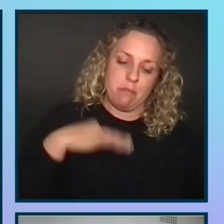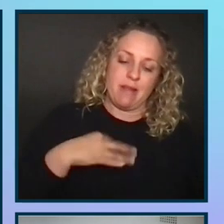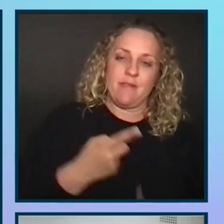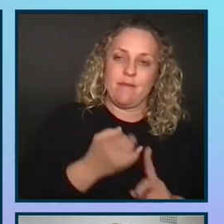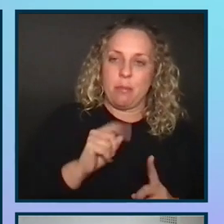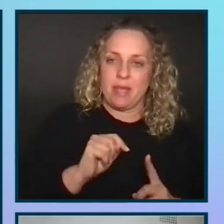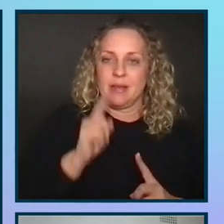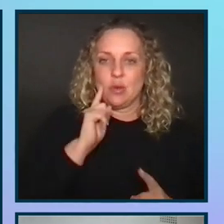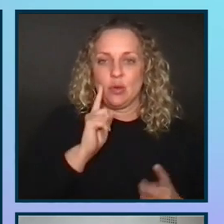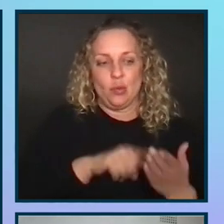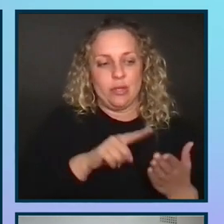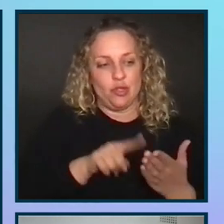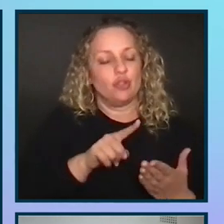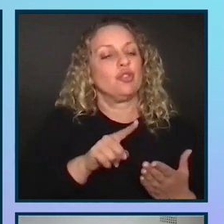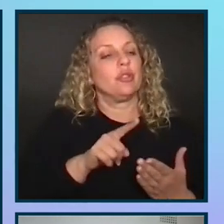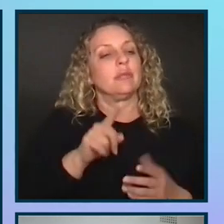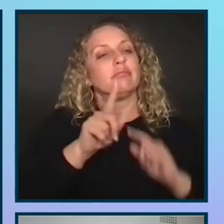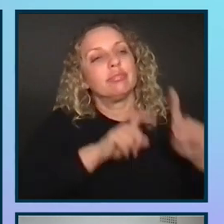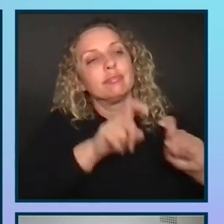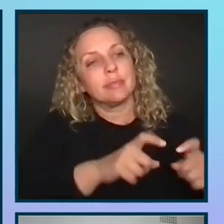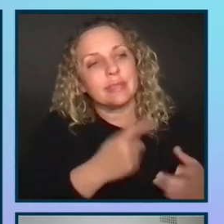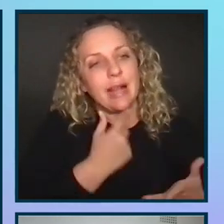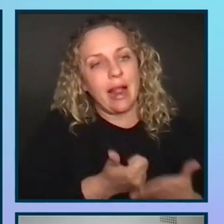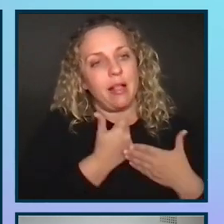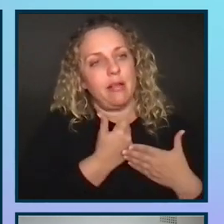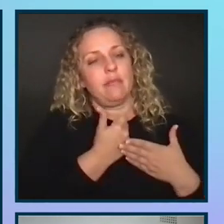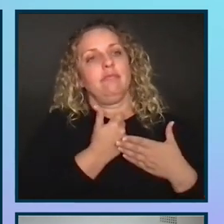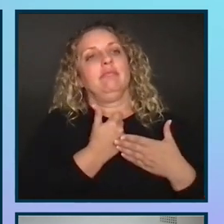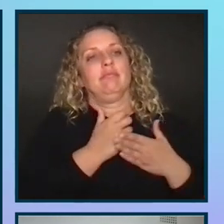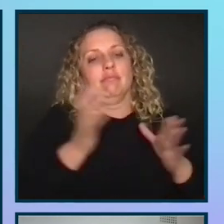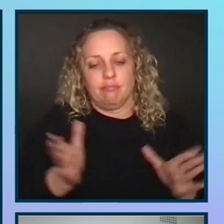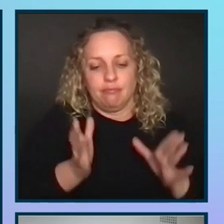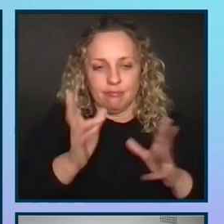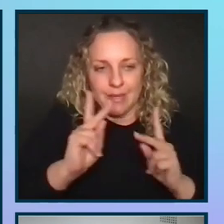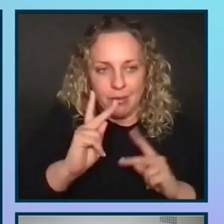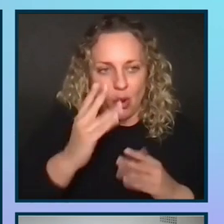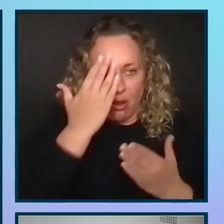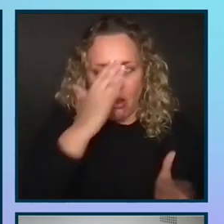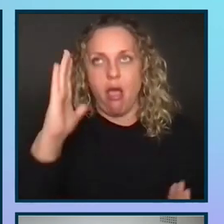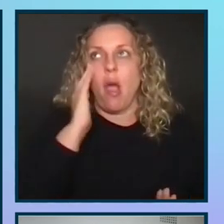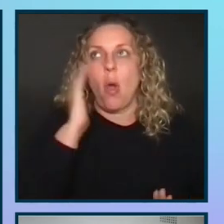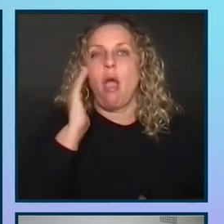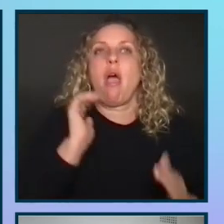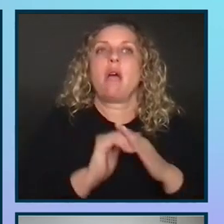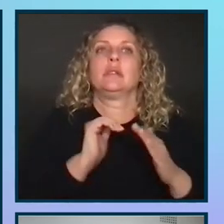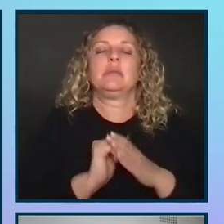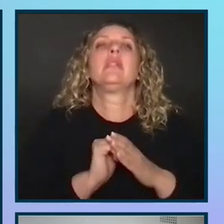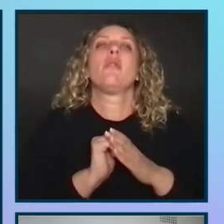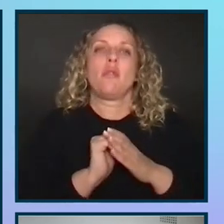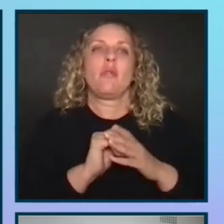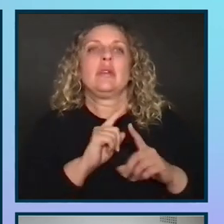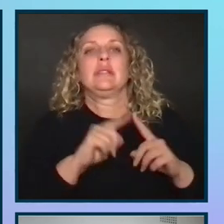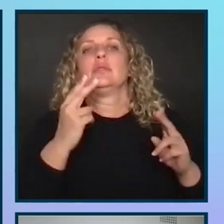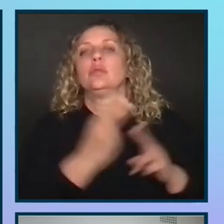example, then it can kind of drive that awareness and drive people to understand more about accessibility and different user